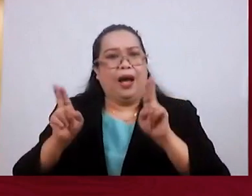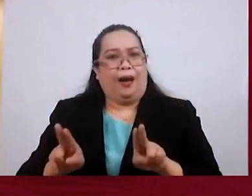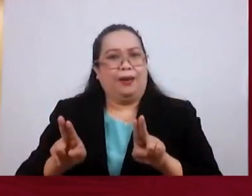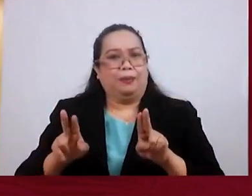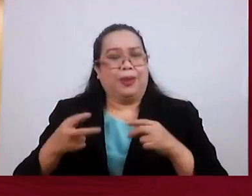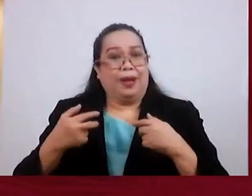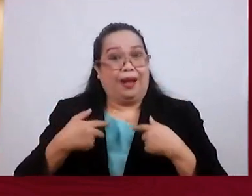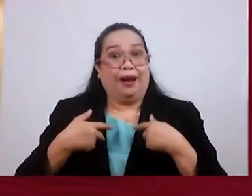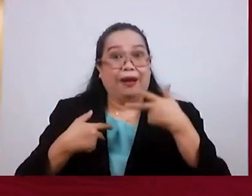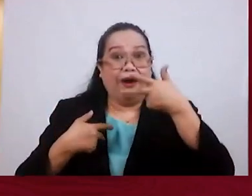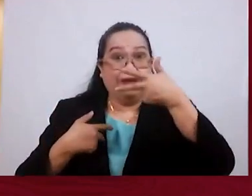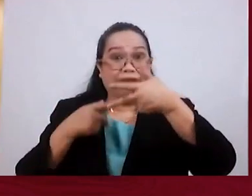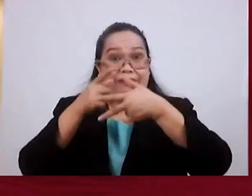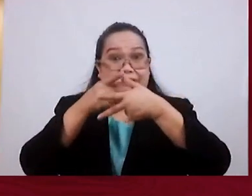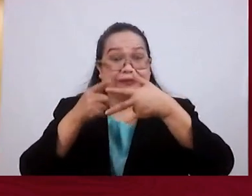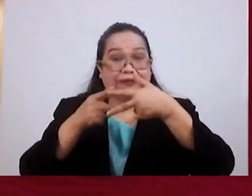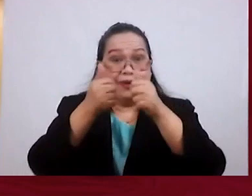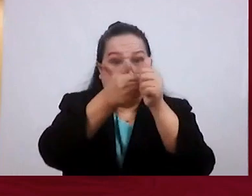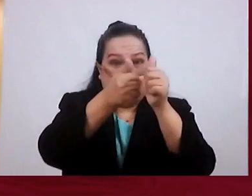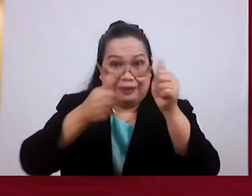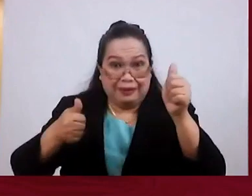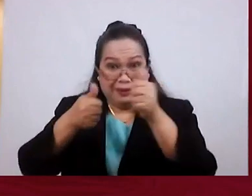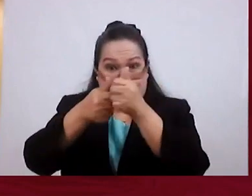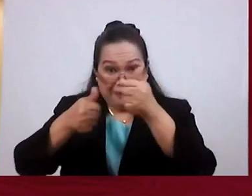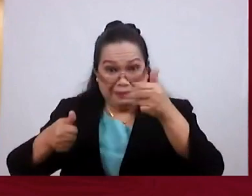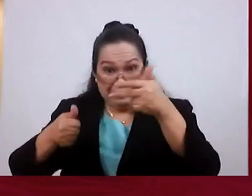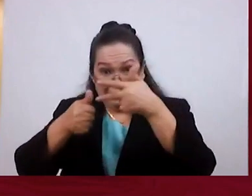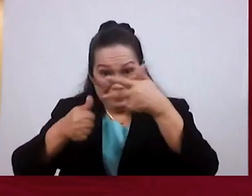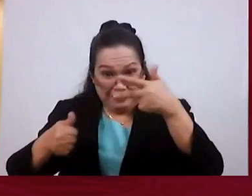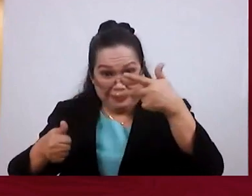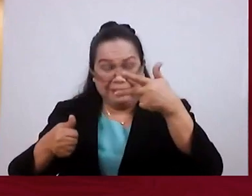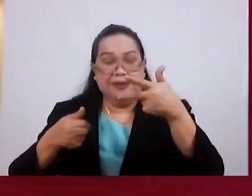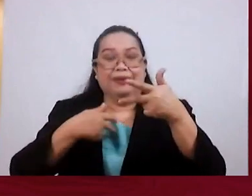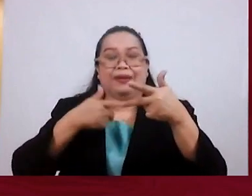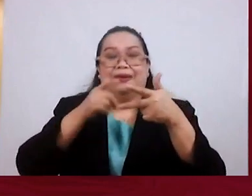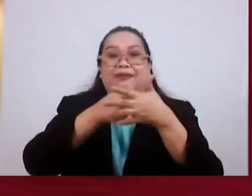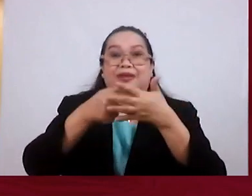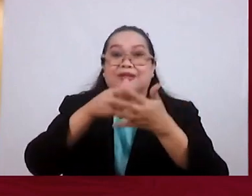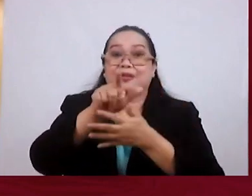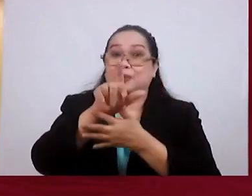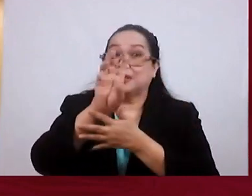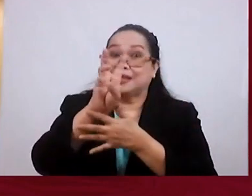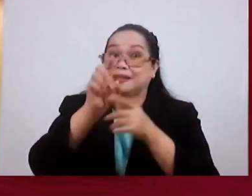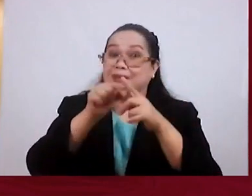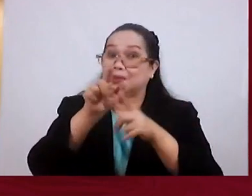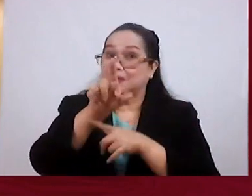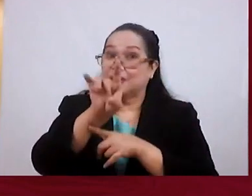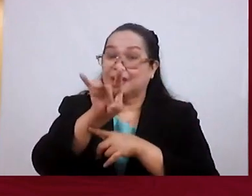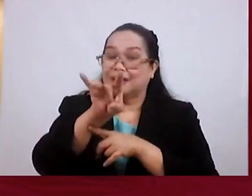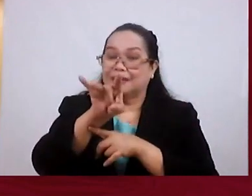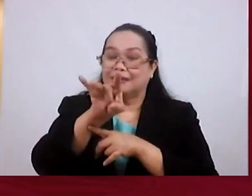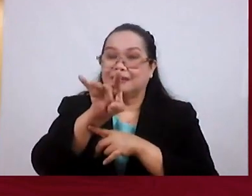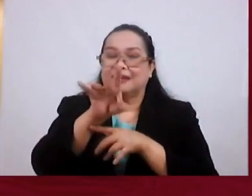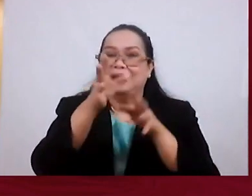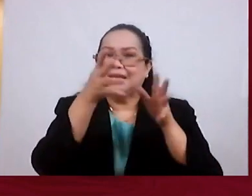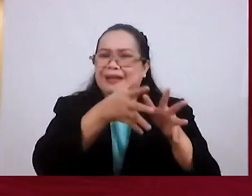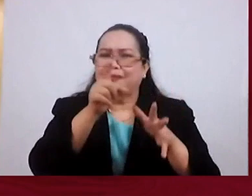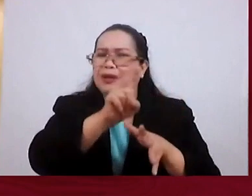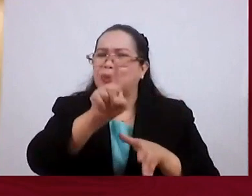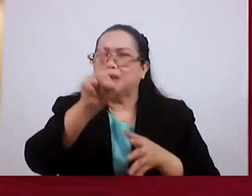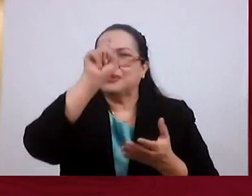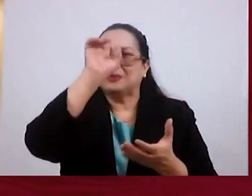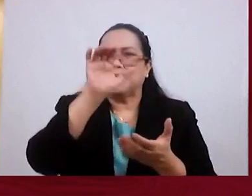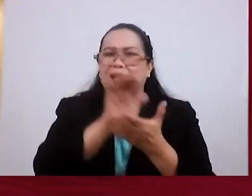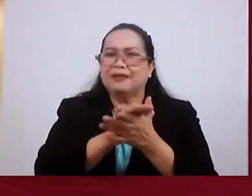three here that we see about falling away. The first is in verses 26 to 28. Leaving what you have believed in. And what's